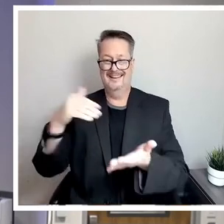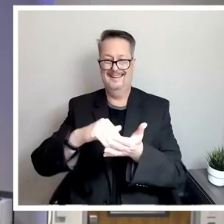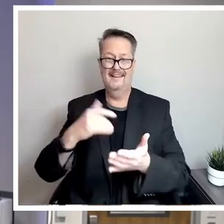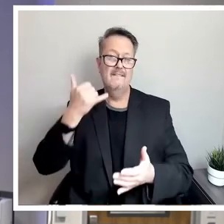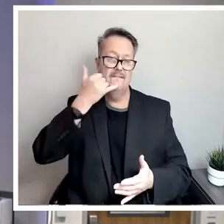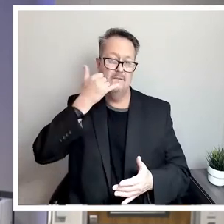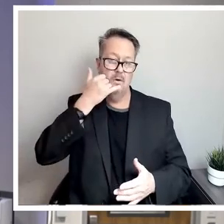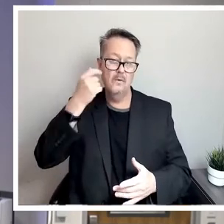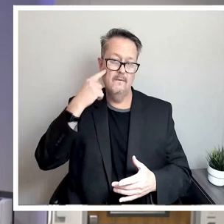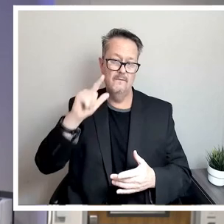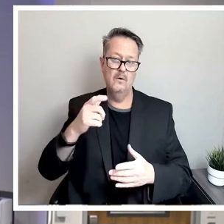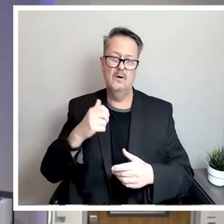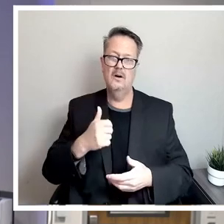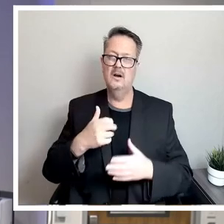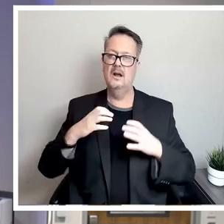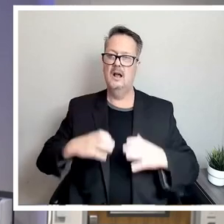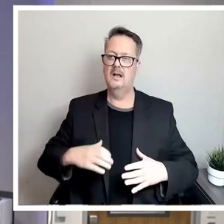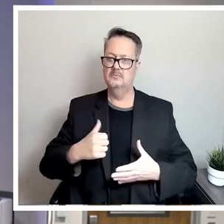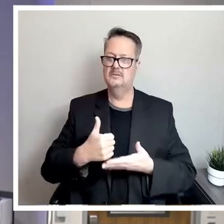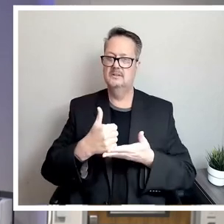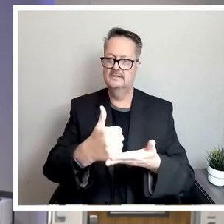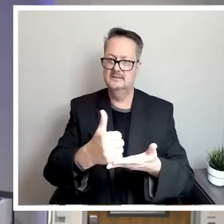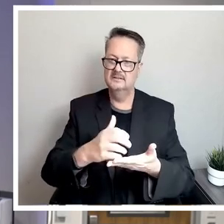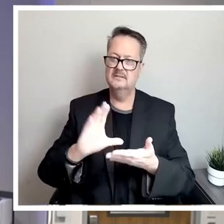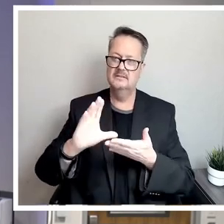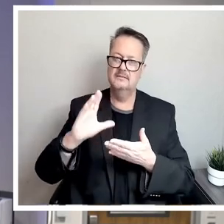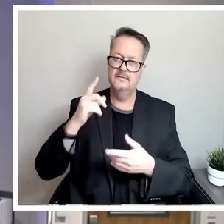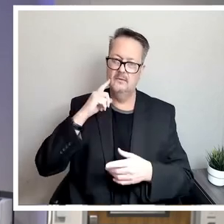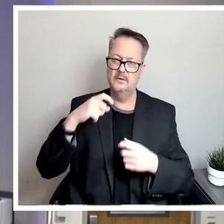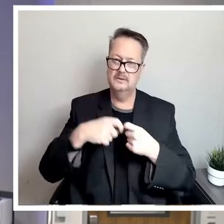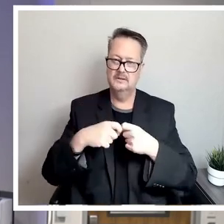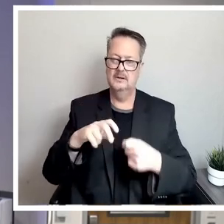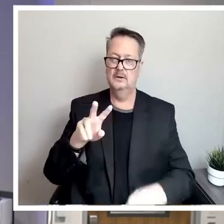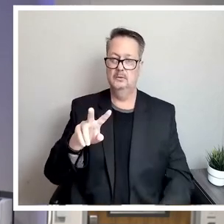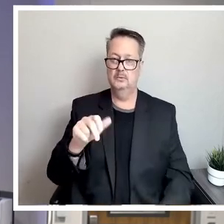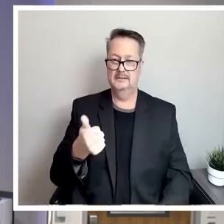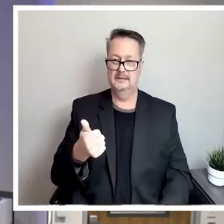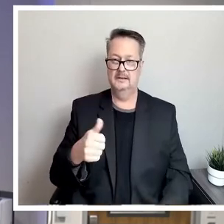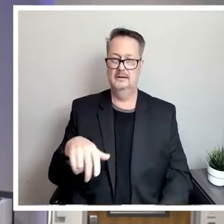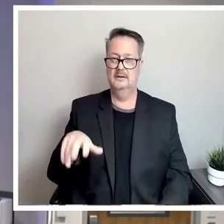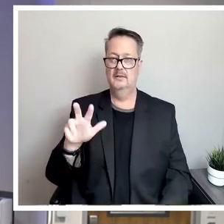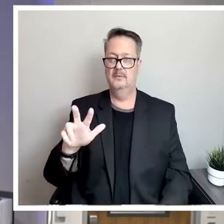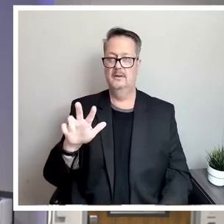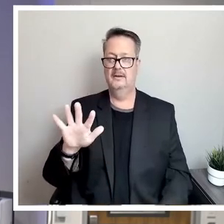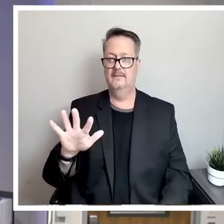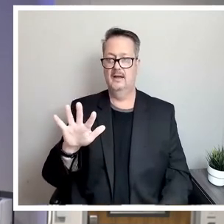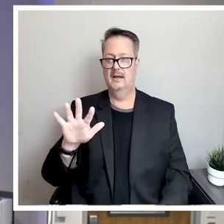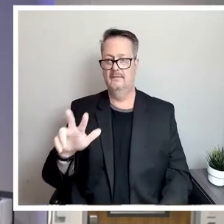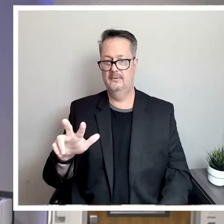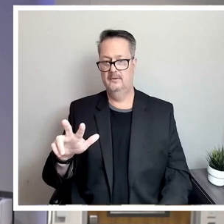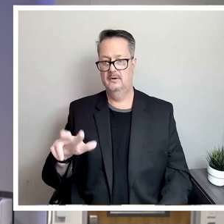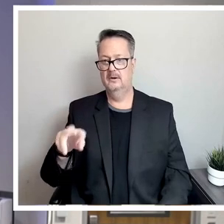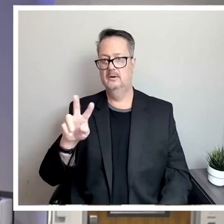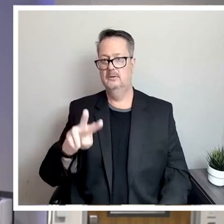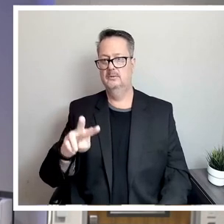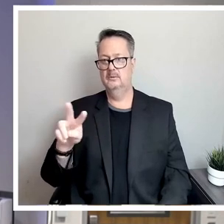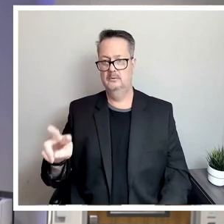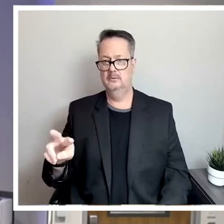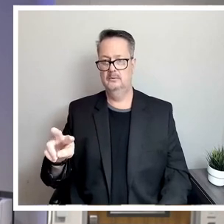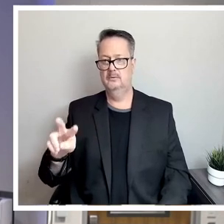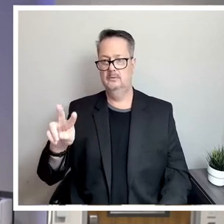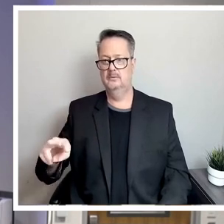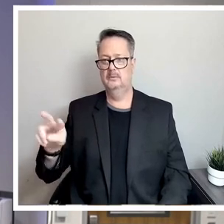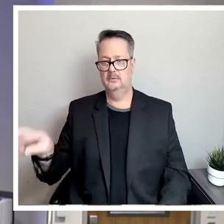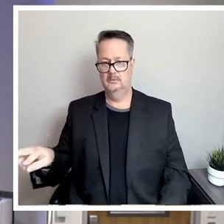customer assistance for utilities is 210-353-2222. And again,